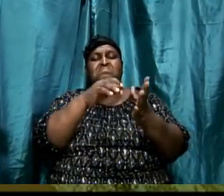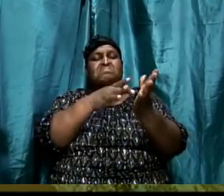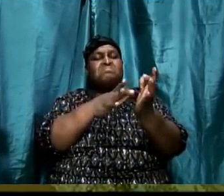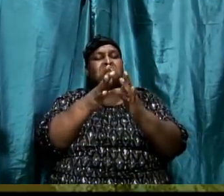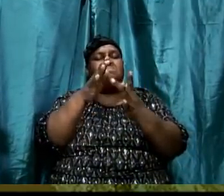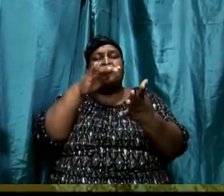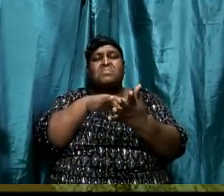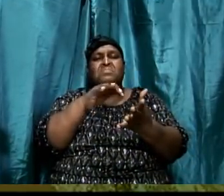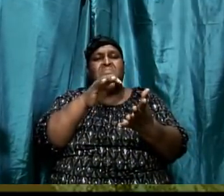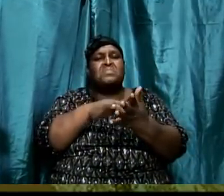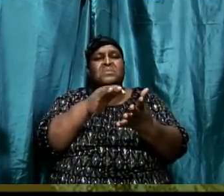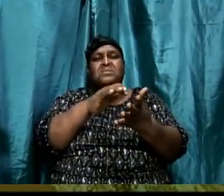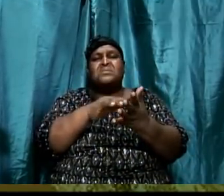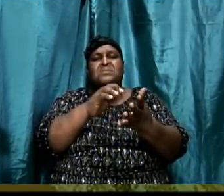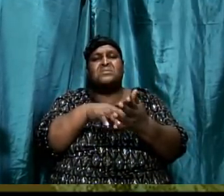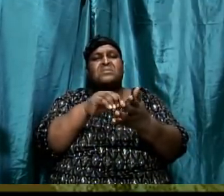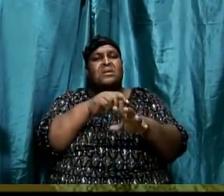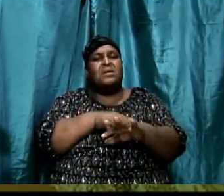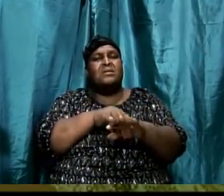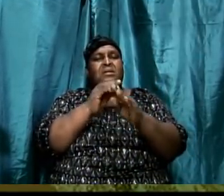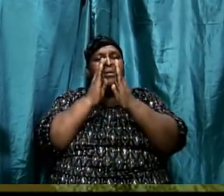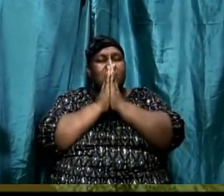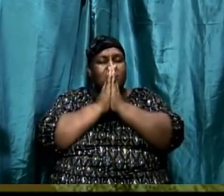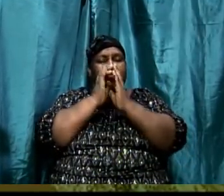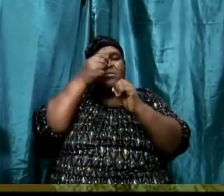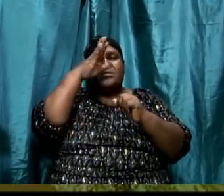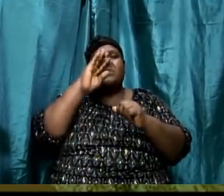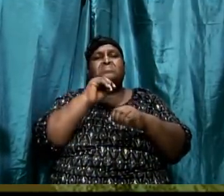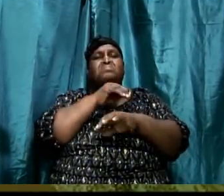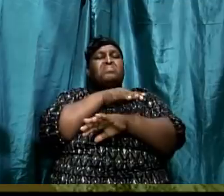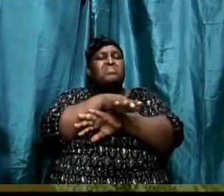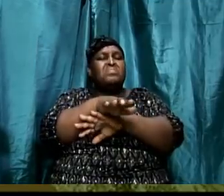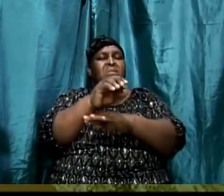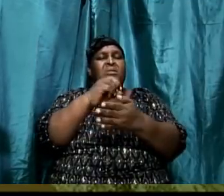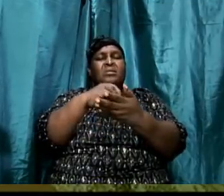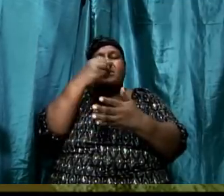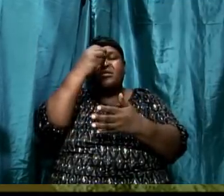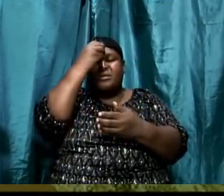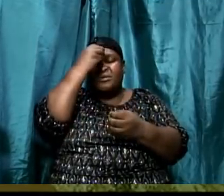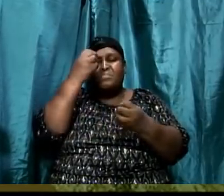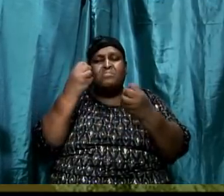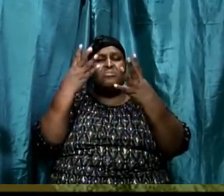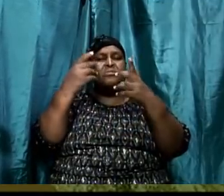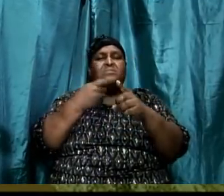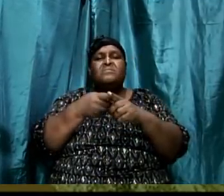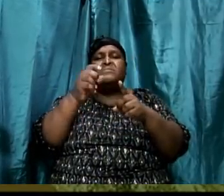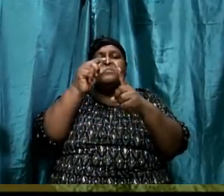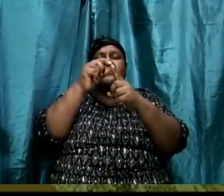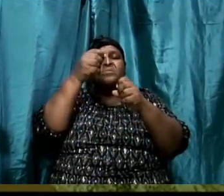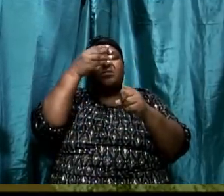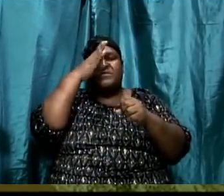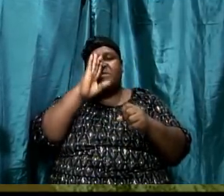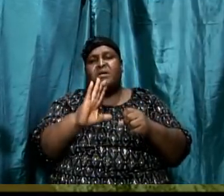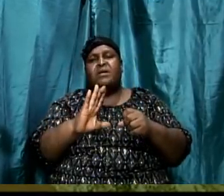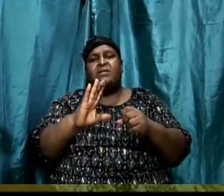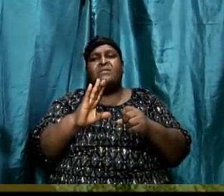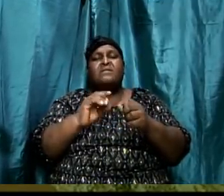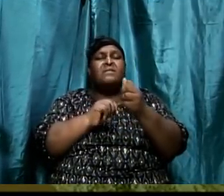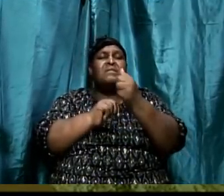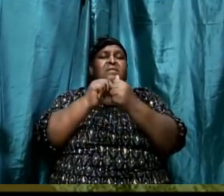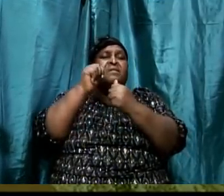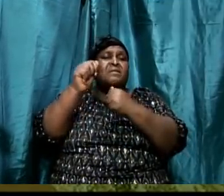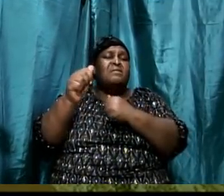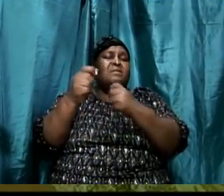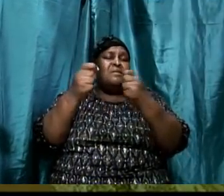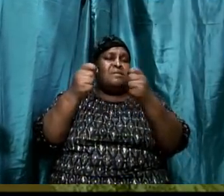session. And I pray God that tonight's session that we will learn much from the Word of God. Amen. For the past few weeks,